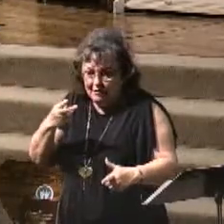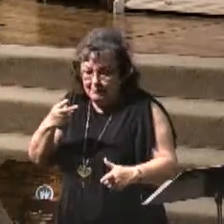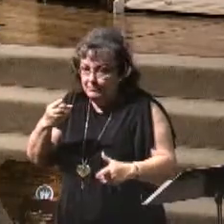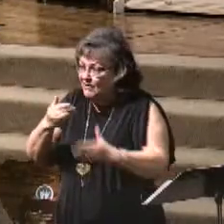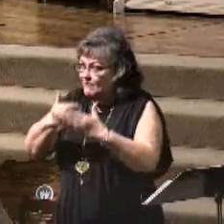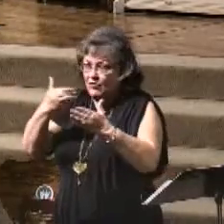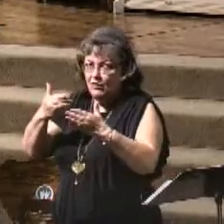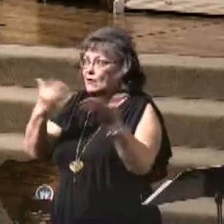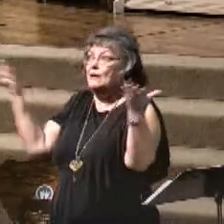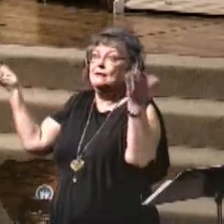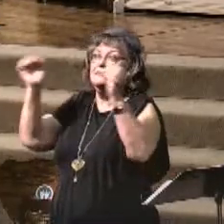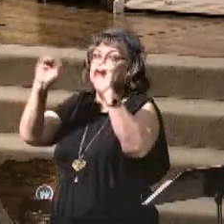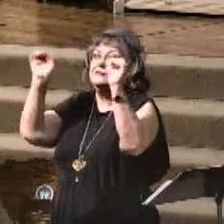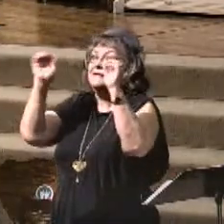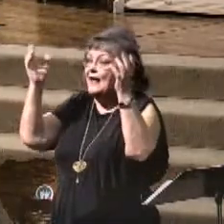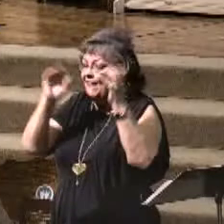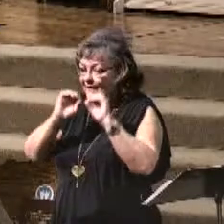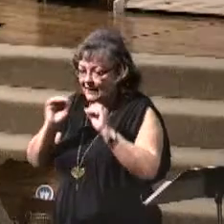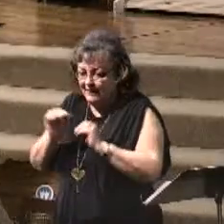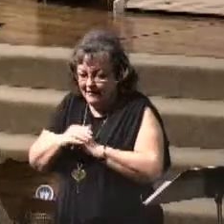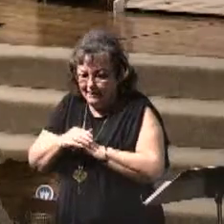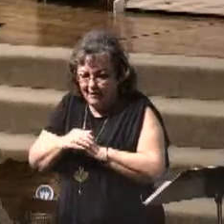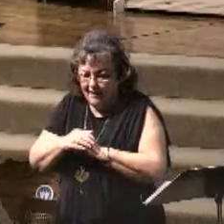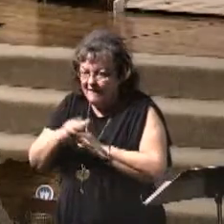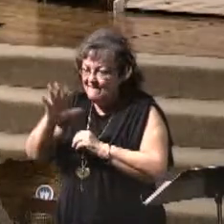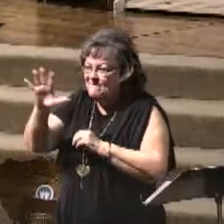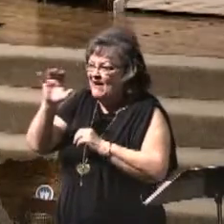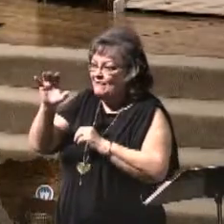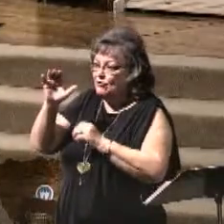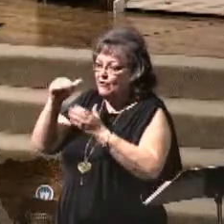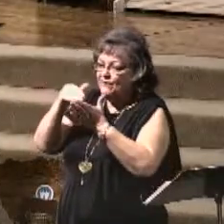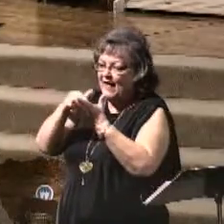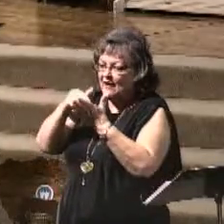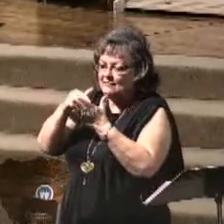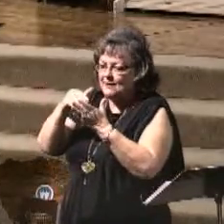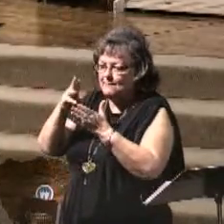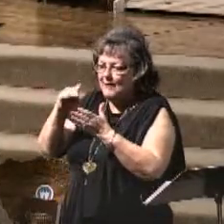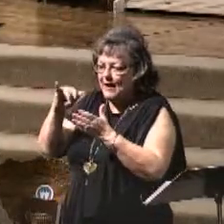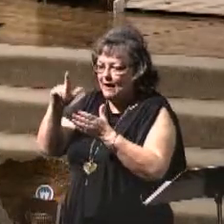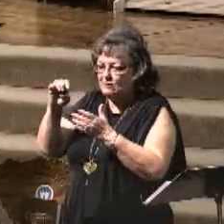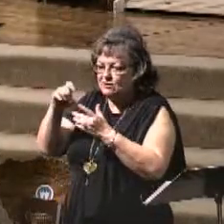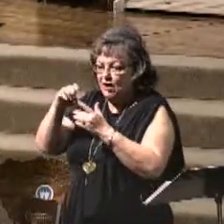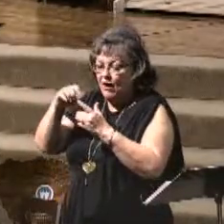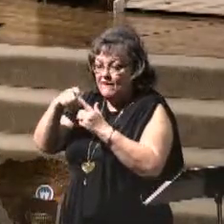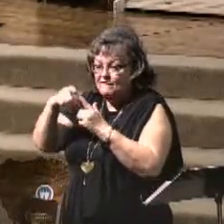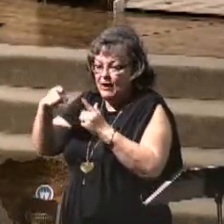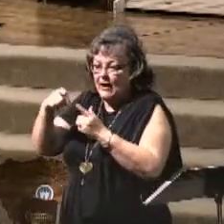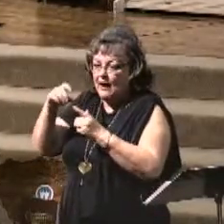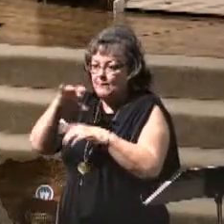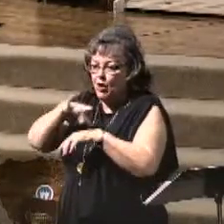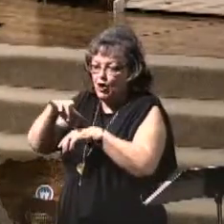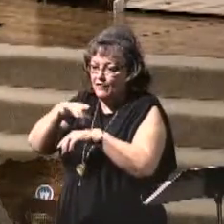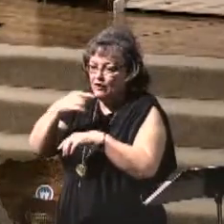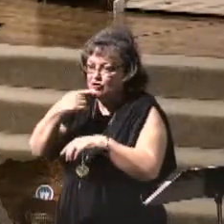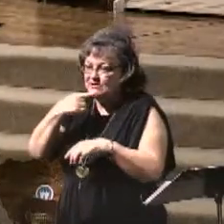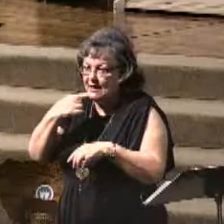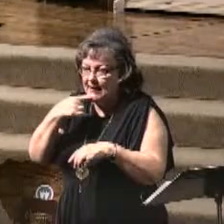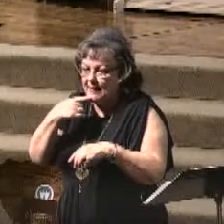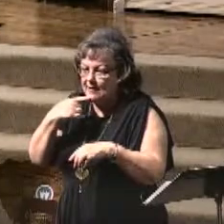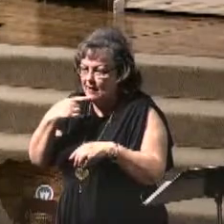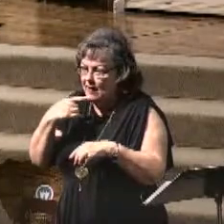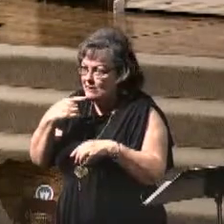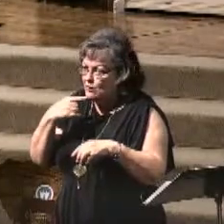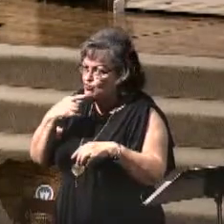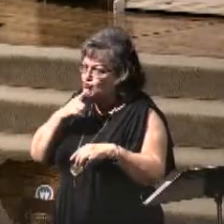it. Came by at 500,000 miles from earth. You say, oh, boy, that's good. They're saying that is extremely